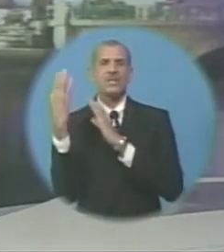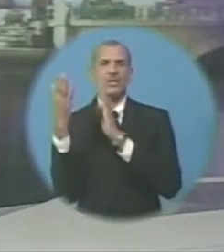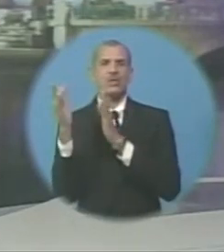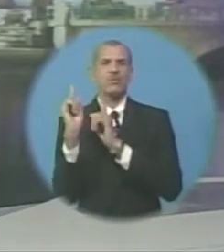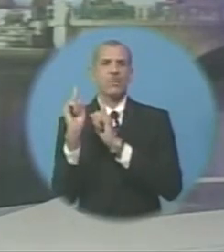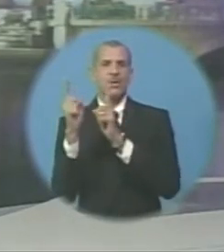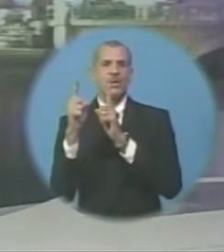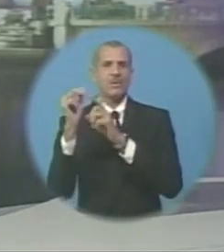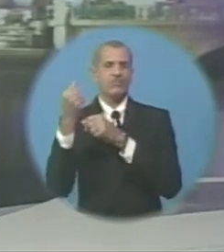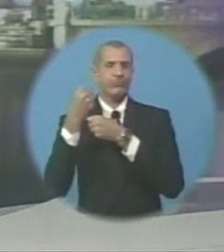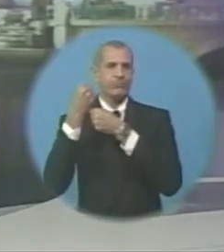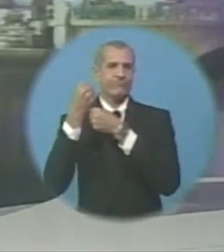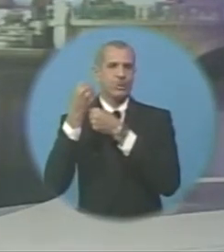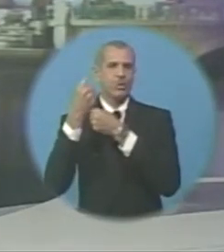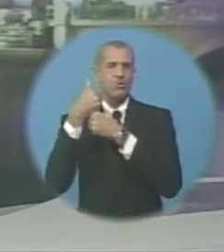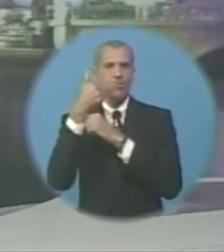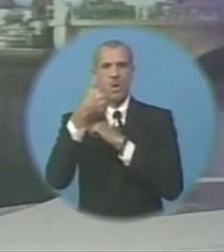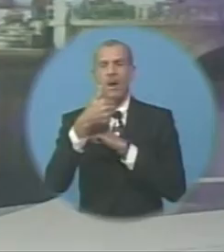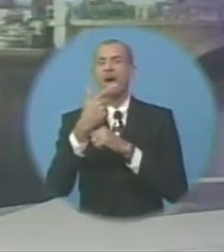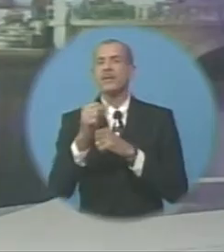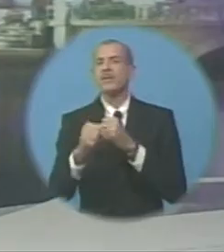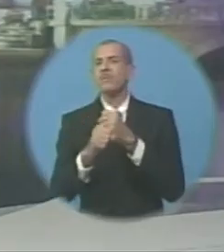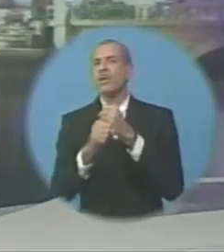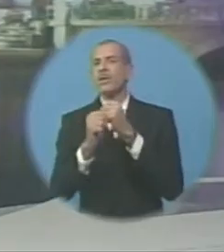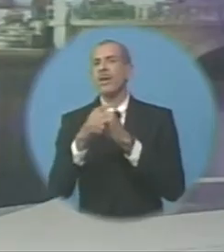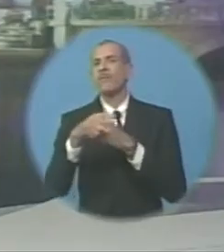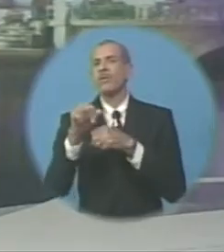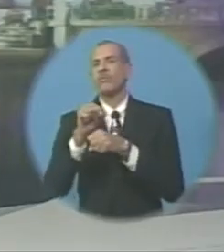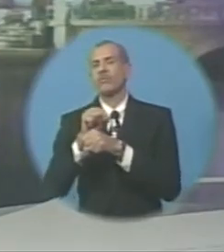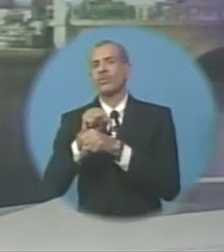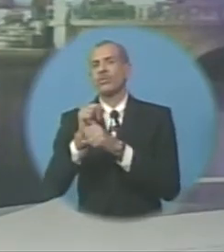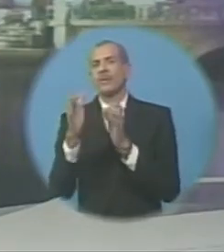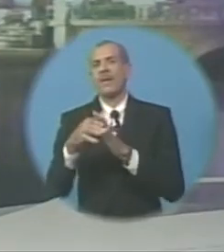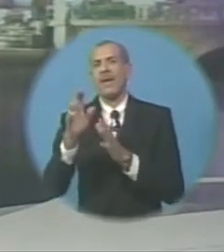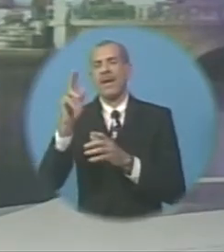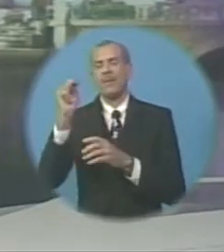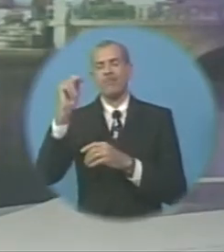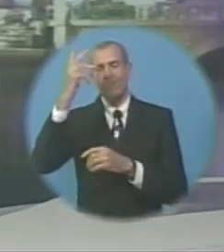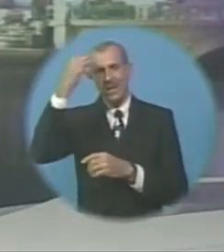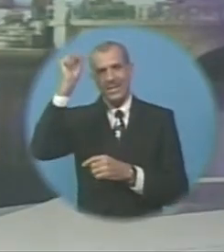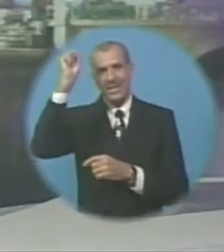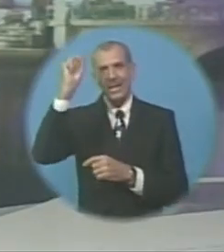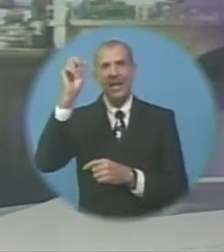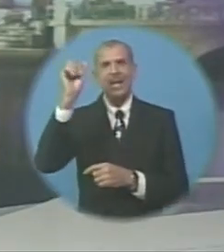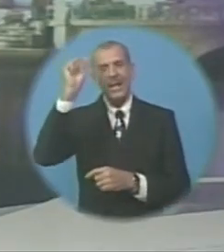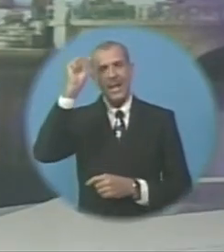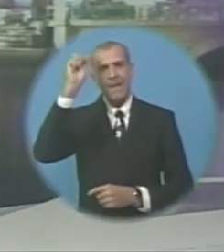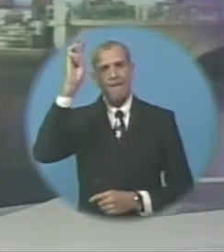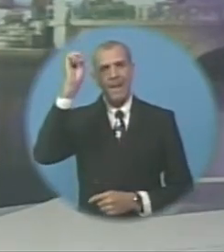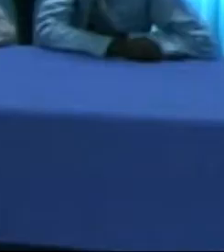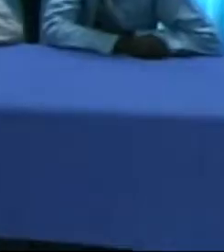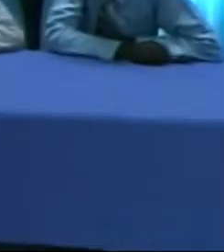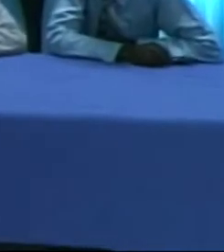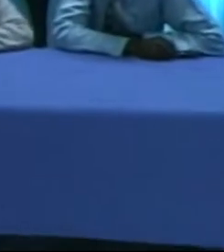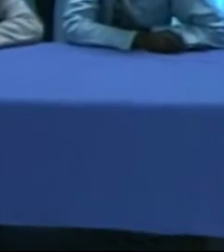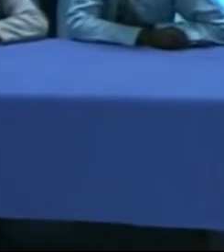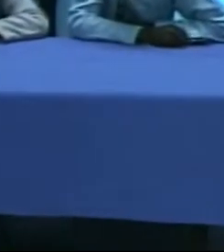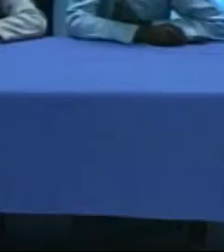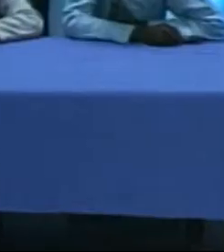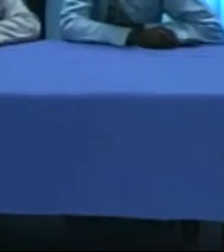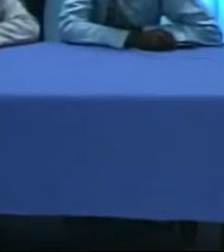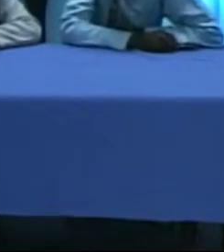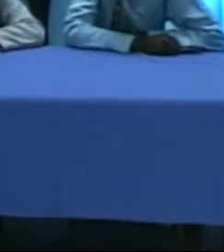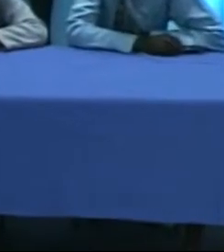industrial action tomorrow in support of their colleague, NUPW President Akani McDowell. And that's the word tonight from the